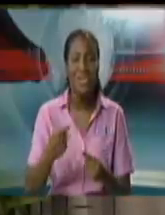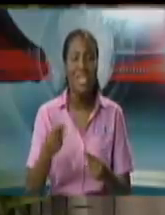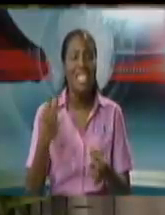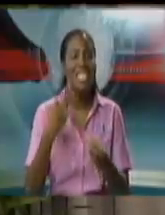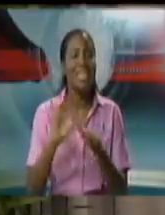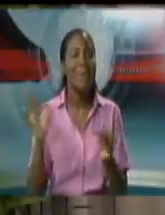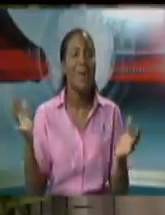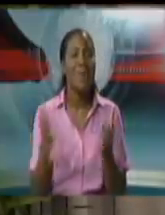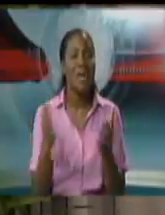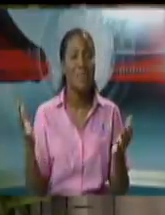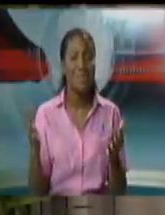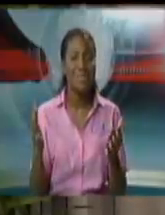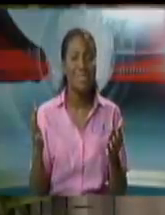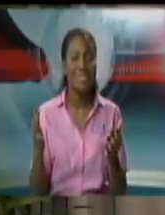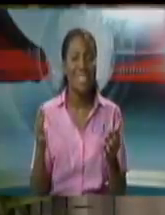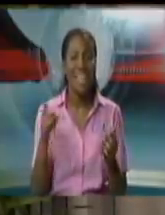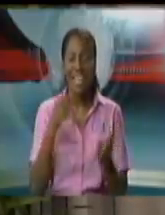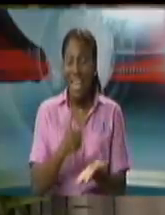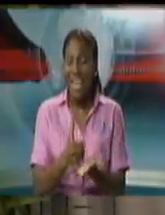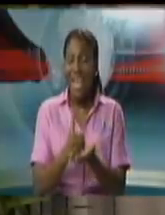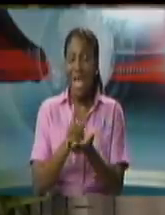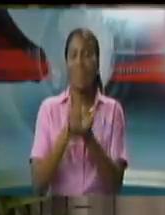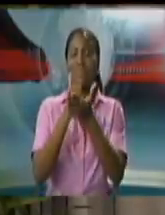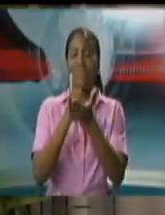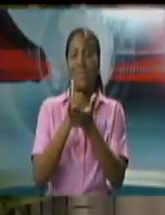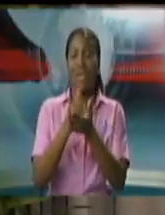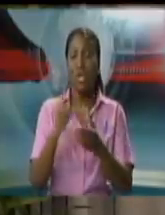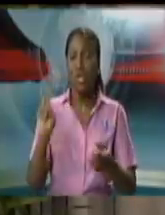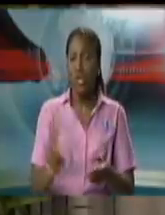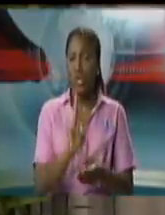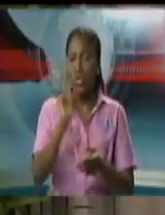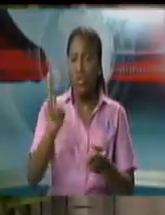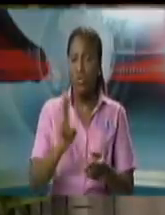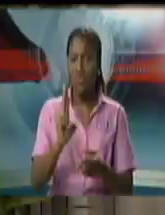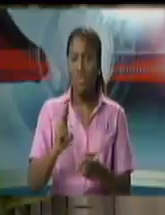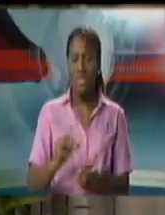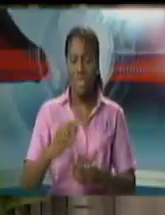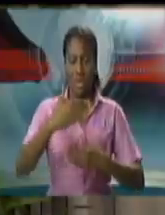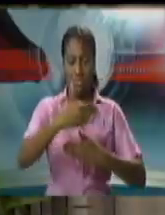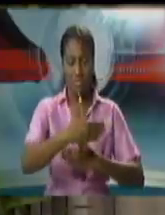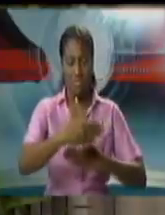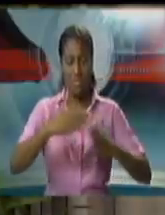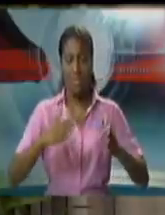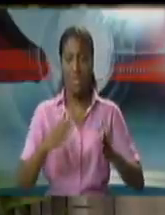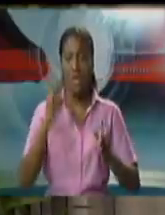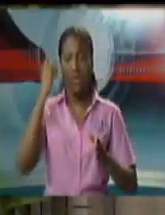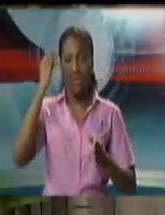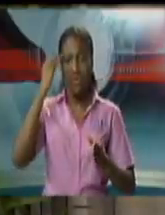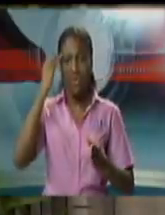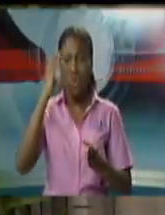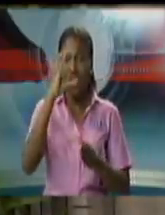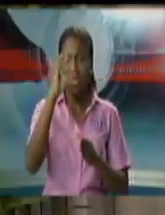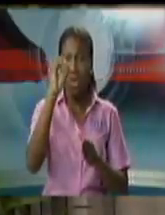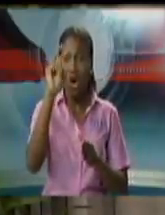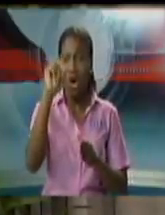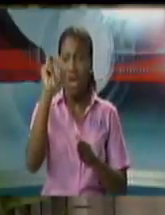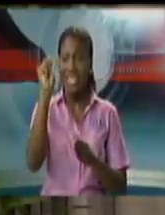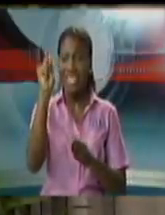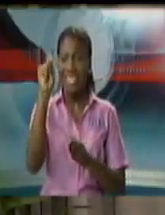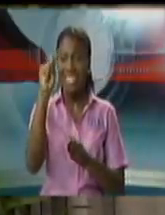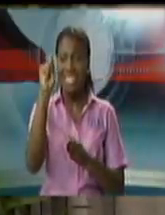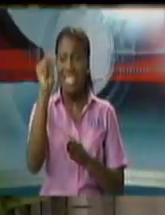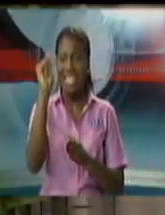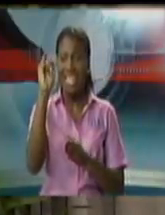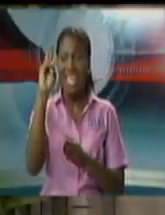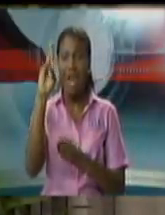containerized solutions. We've taken containers and converted them into courtrooms, and that has resulted in all of these